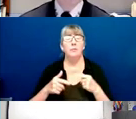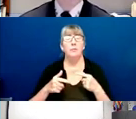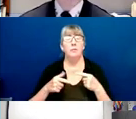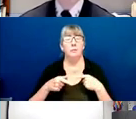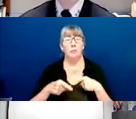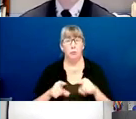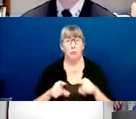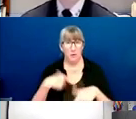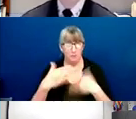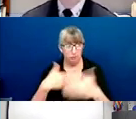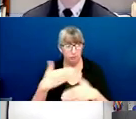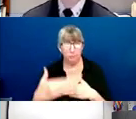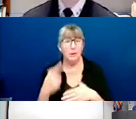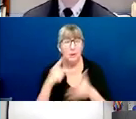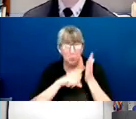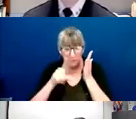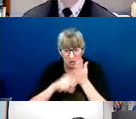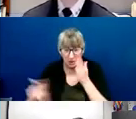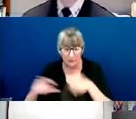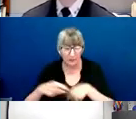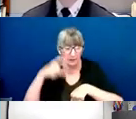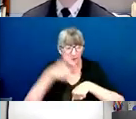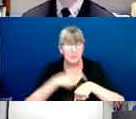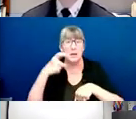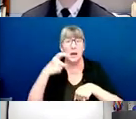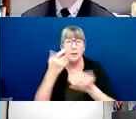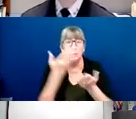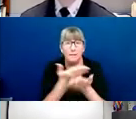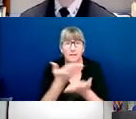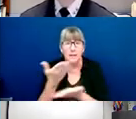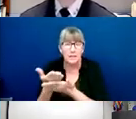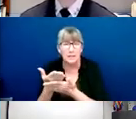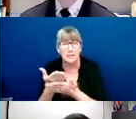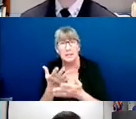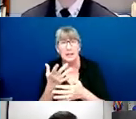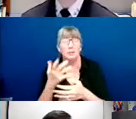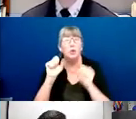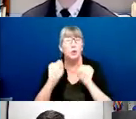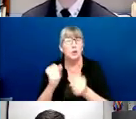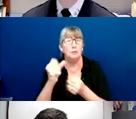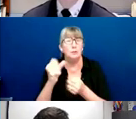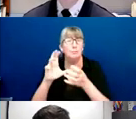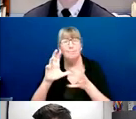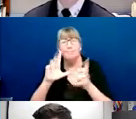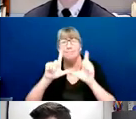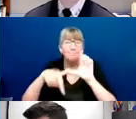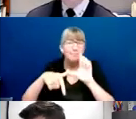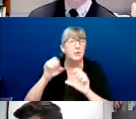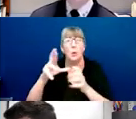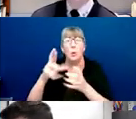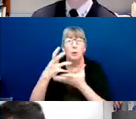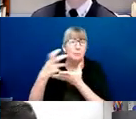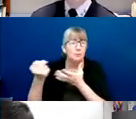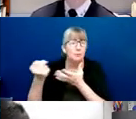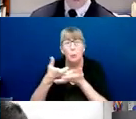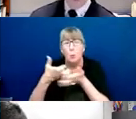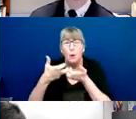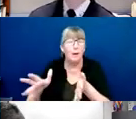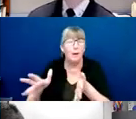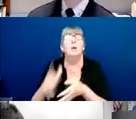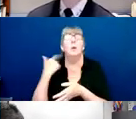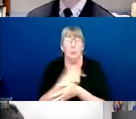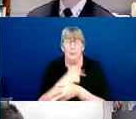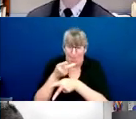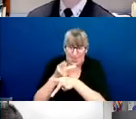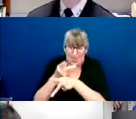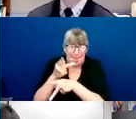ensure that time-sensitive evidence is preserved. We're checking to see if the identity of the accused is known